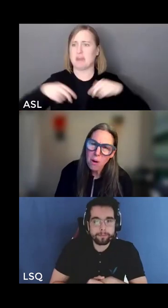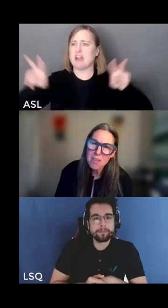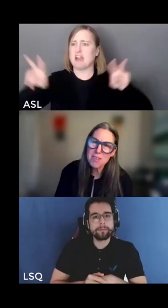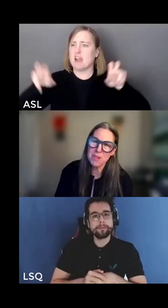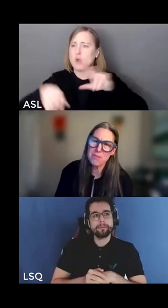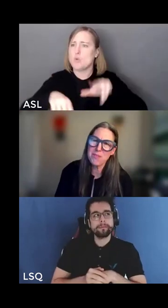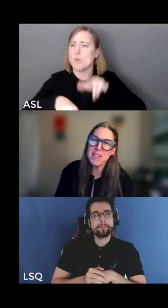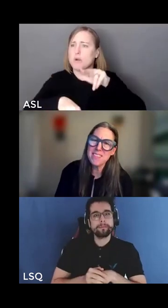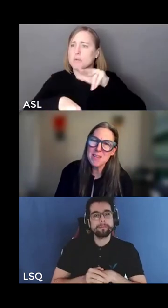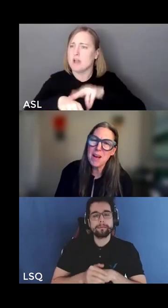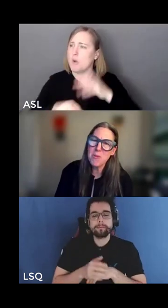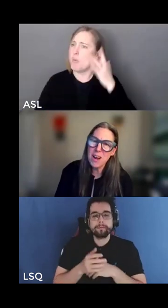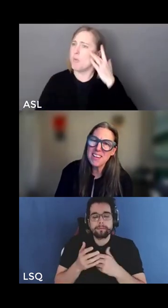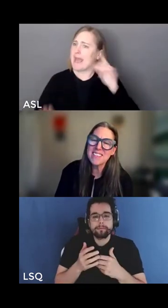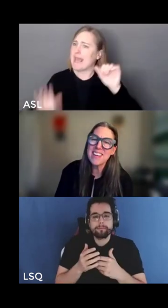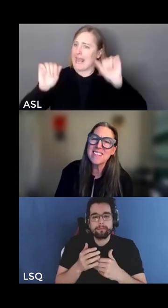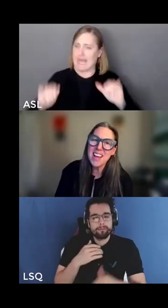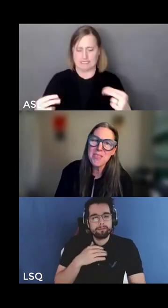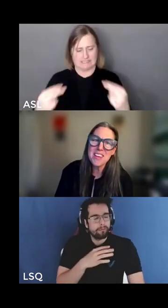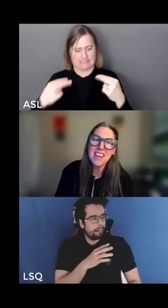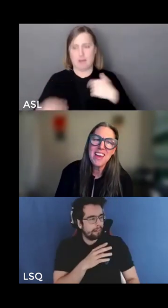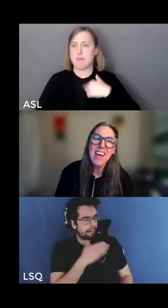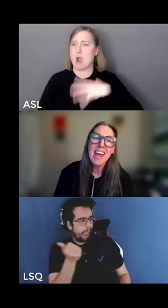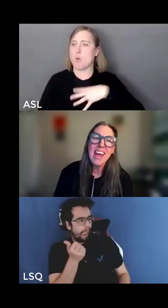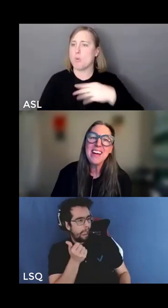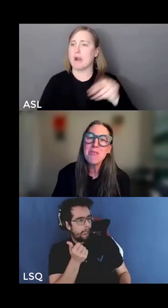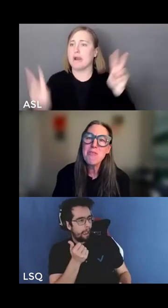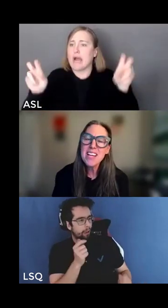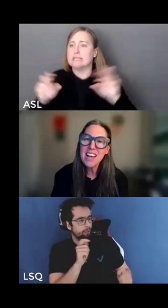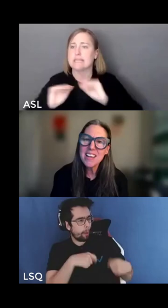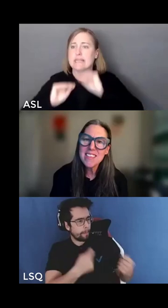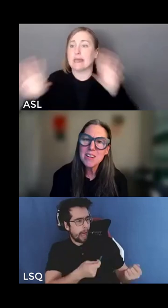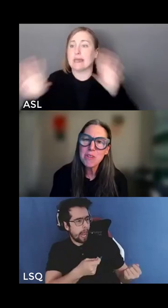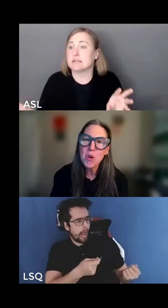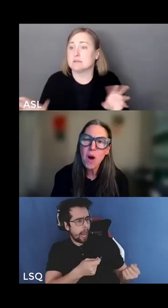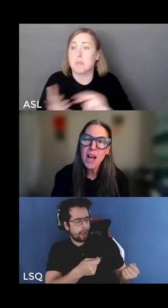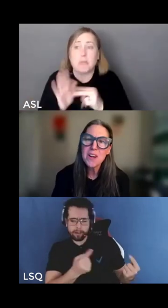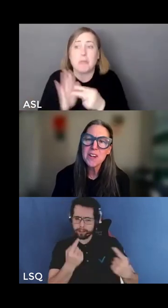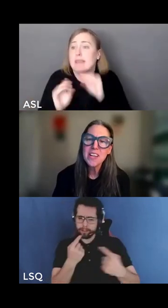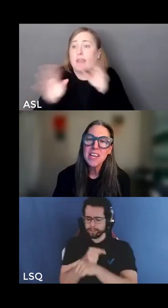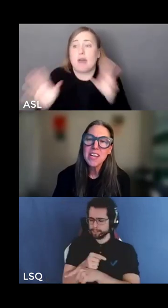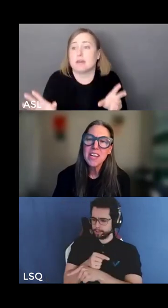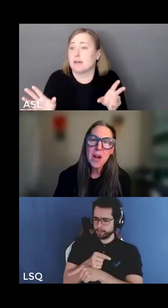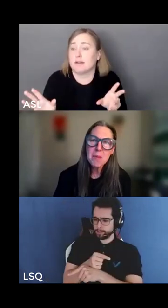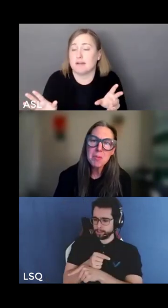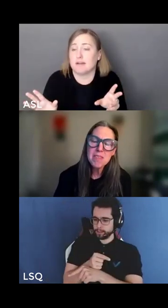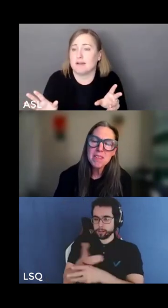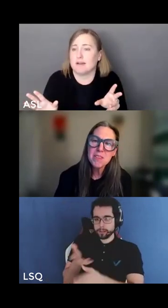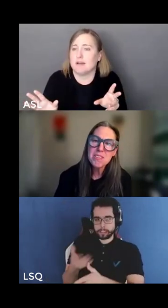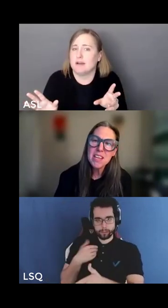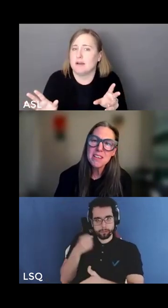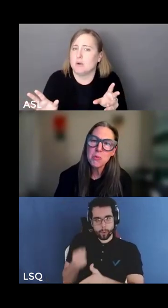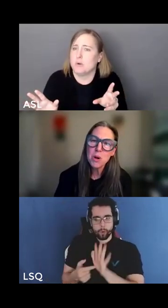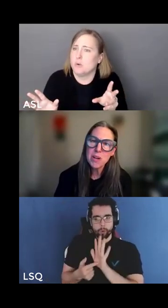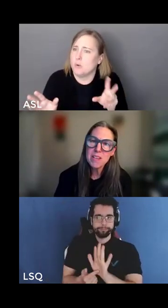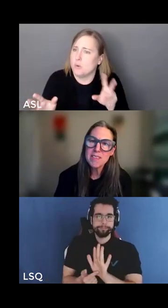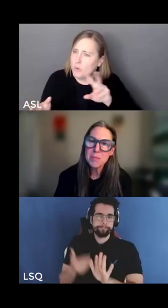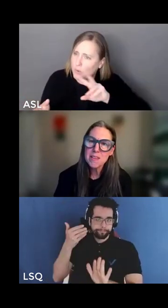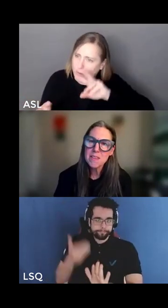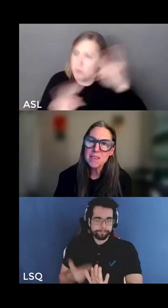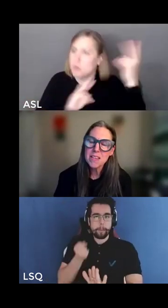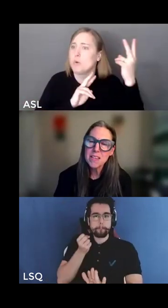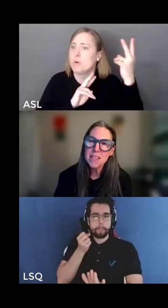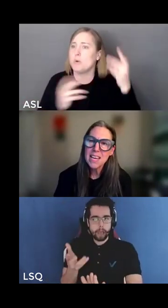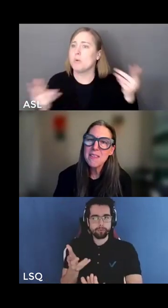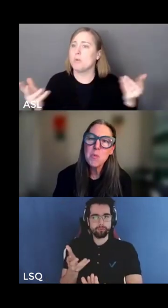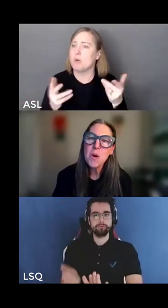was it possible for me to see my whiteness as nothing and i realized that it required an incredible misunderstanding of what racism